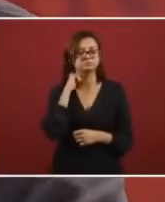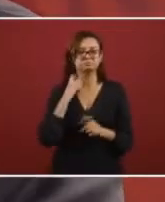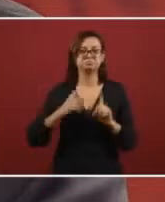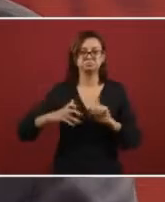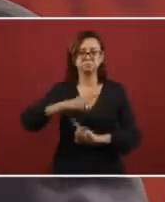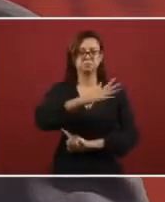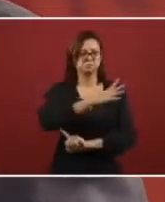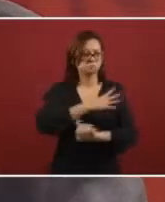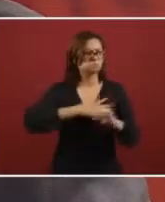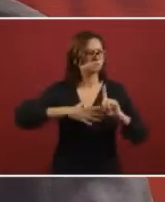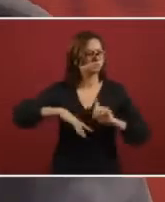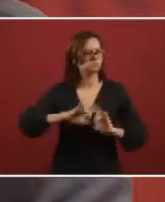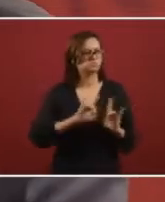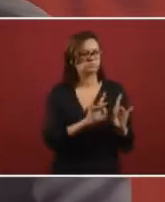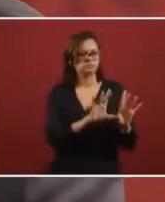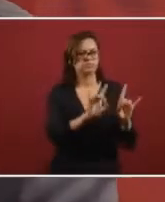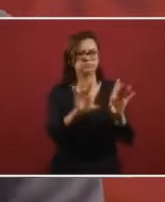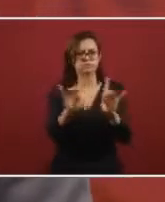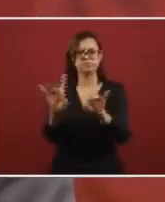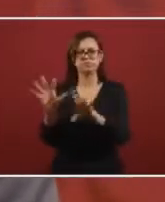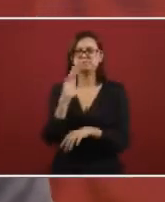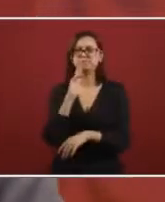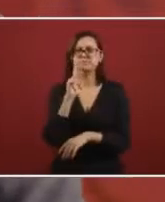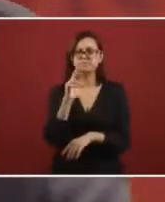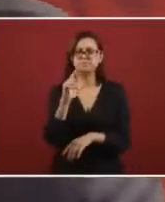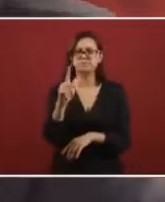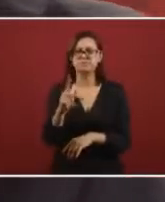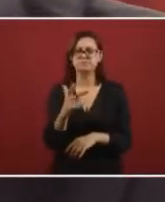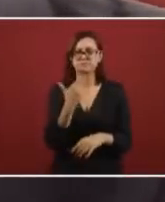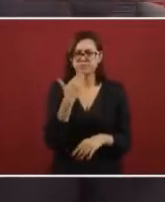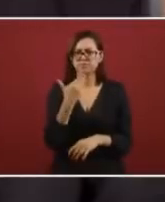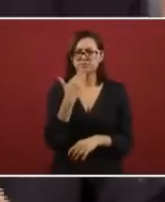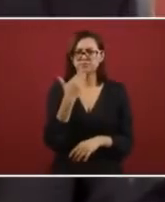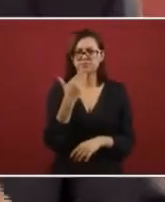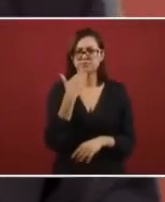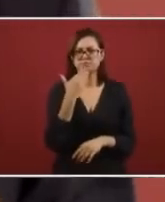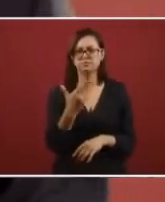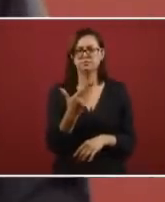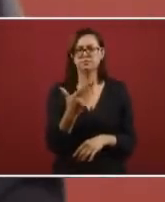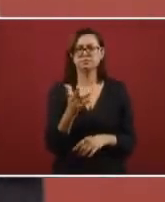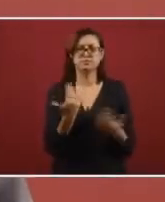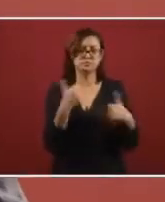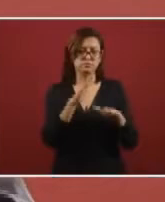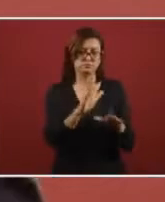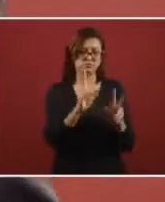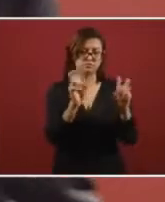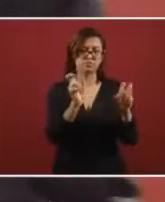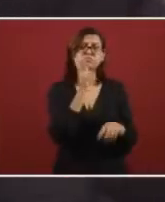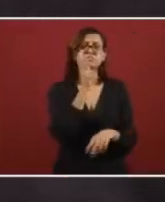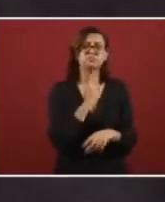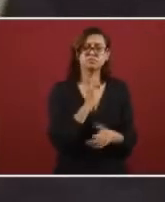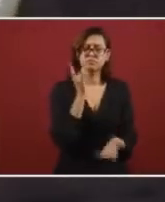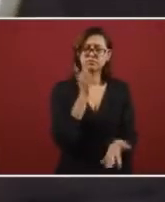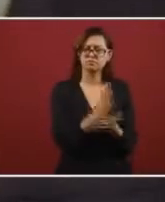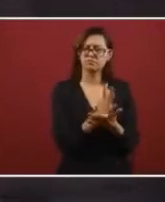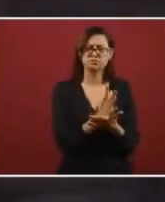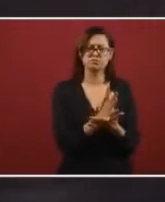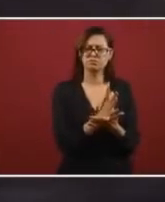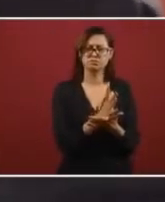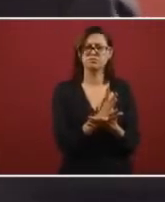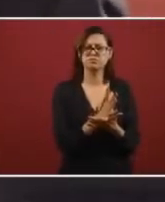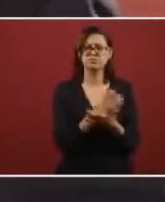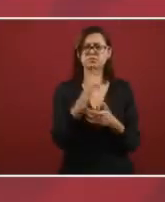They are giving favorable conditions, not only in the case of petroleum, but even in the